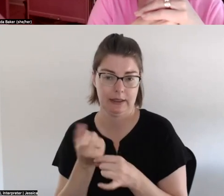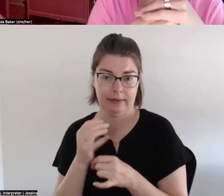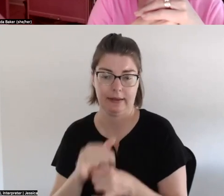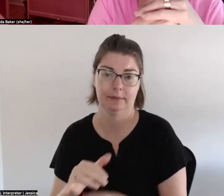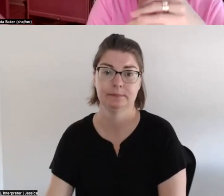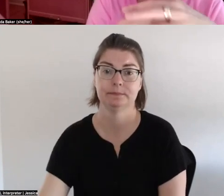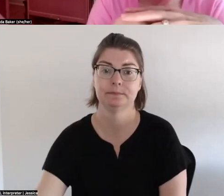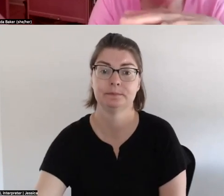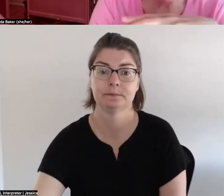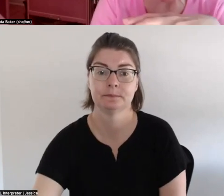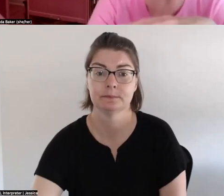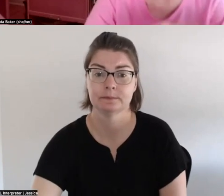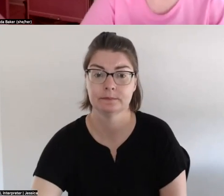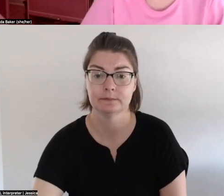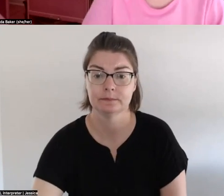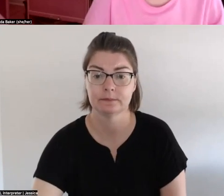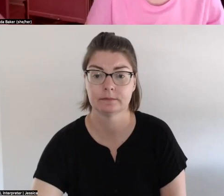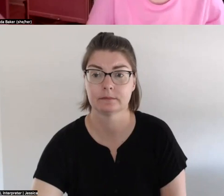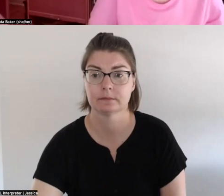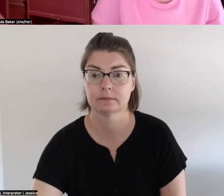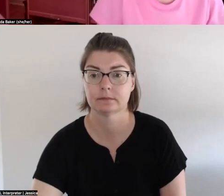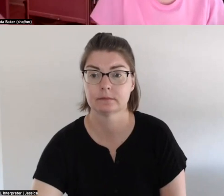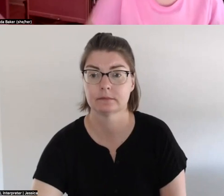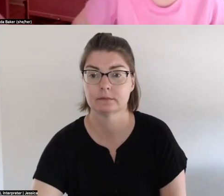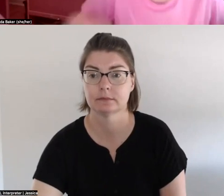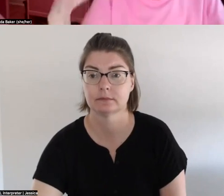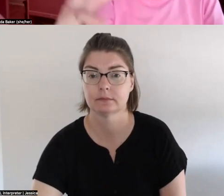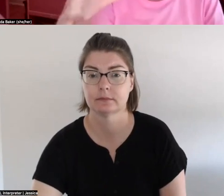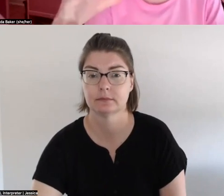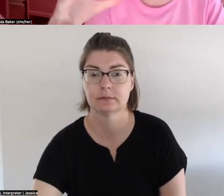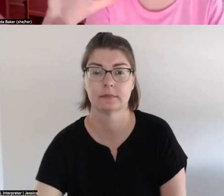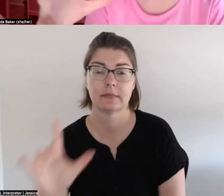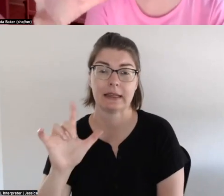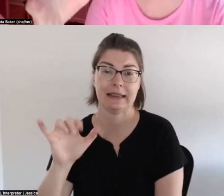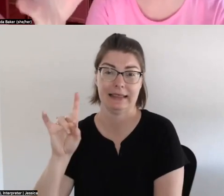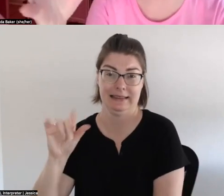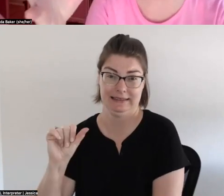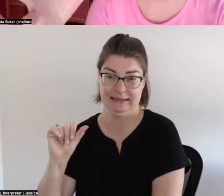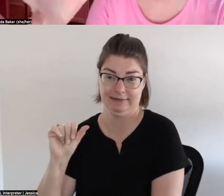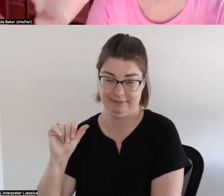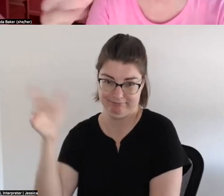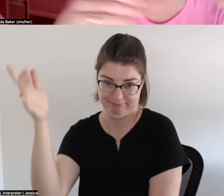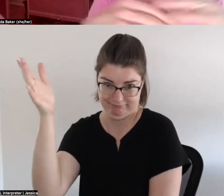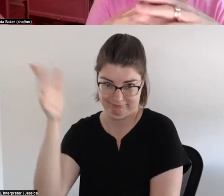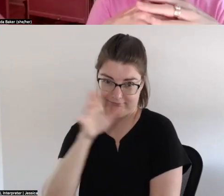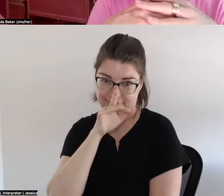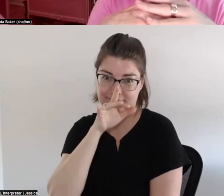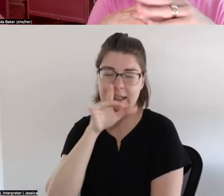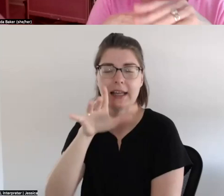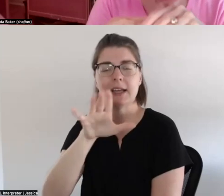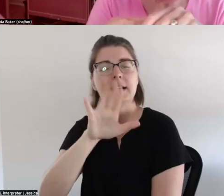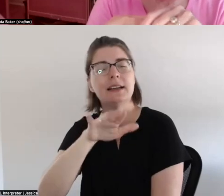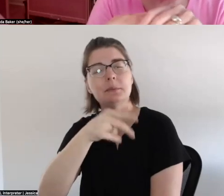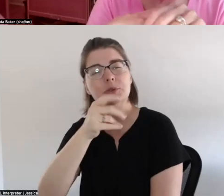you positioned your presentation patricia